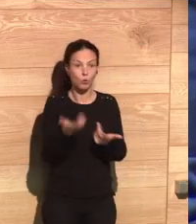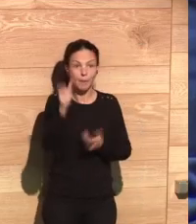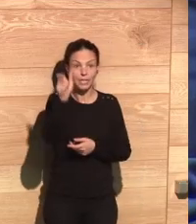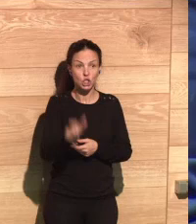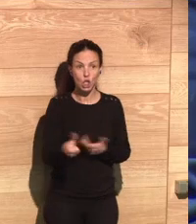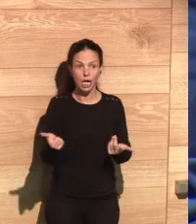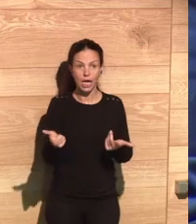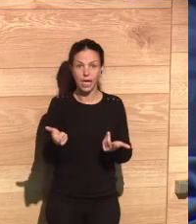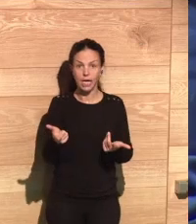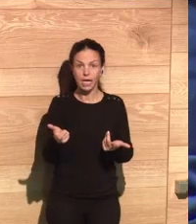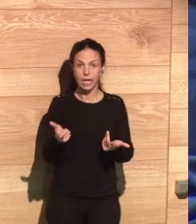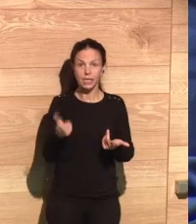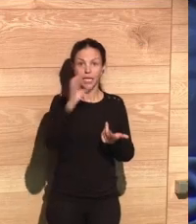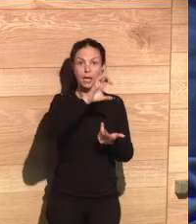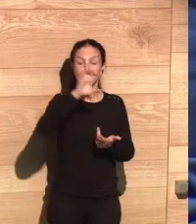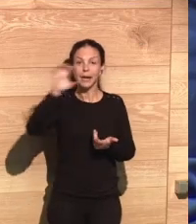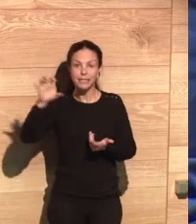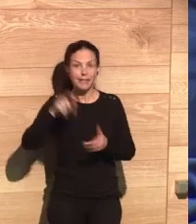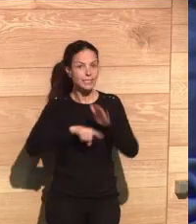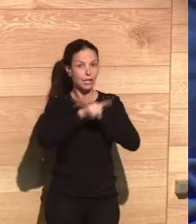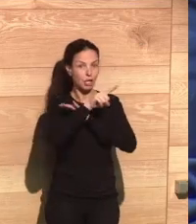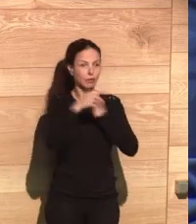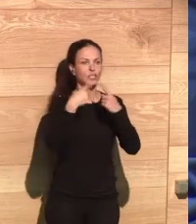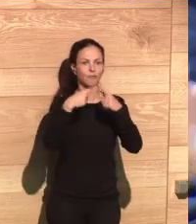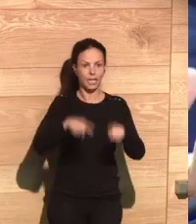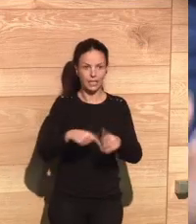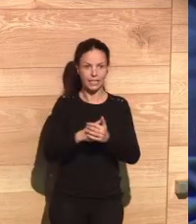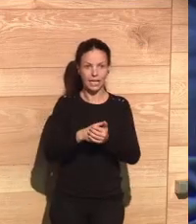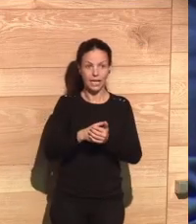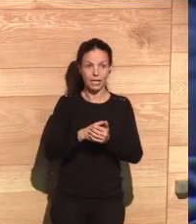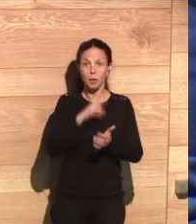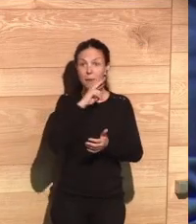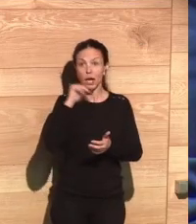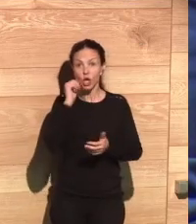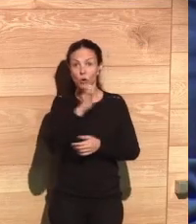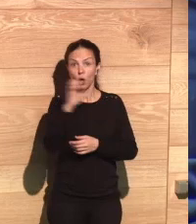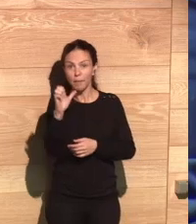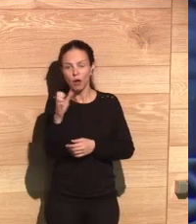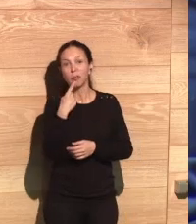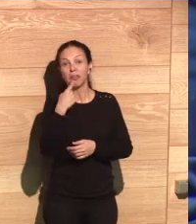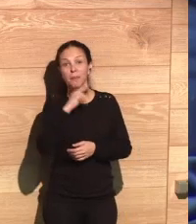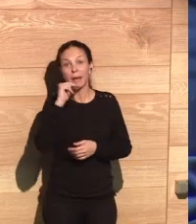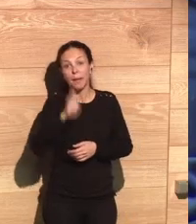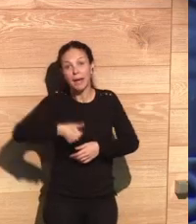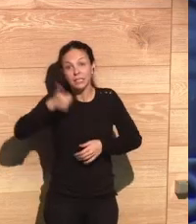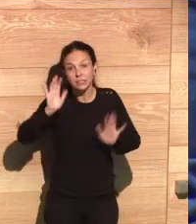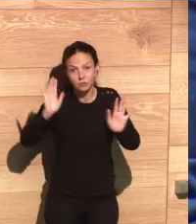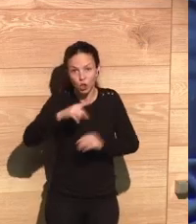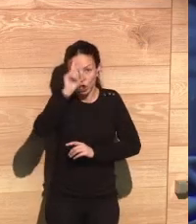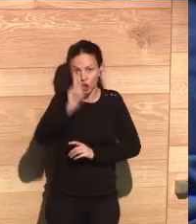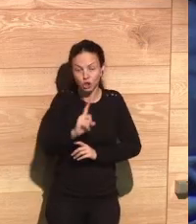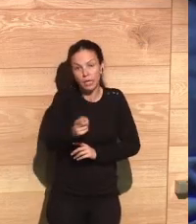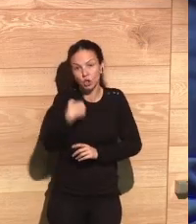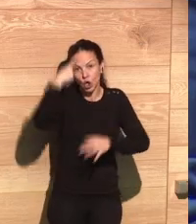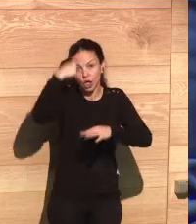States are more valuable than the data from a person in an emerging country.